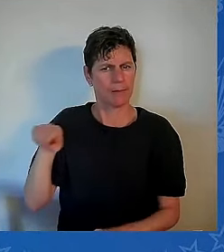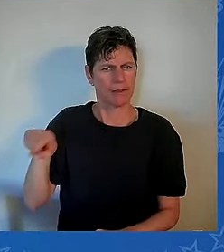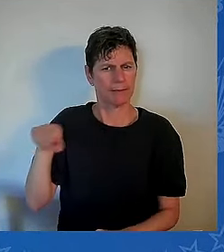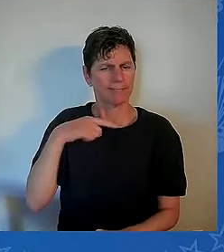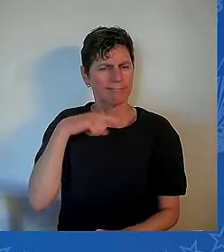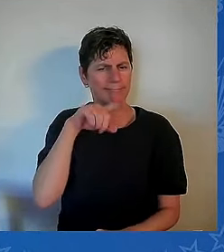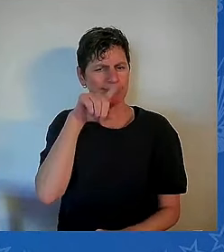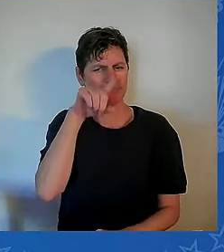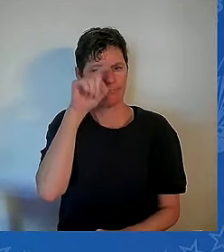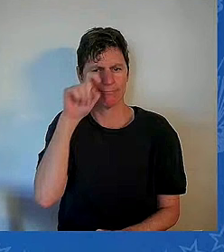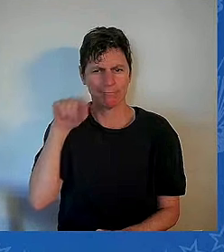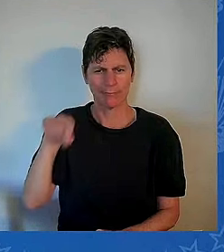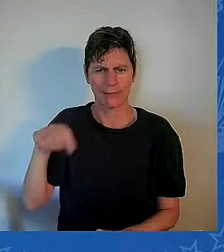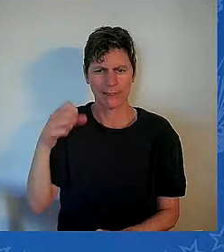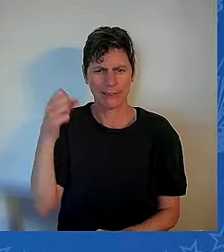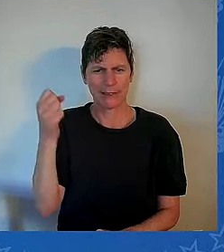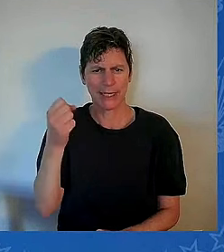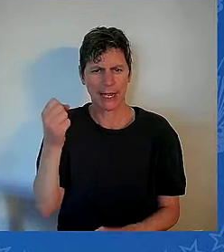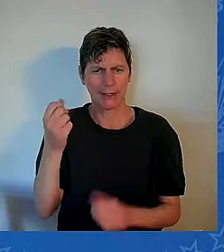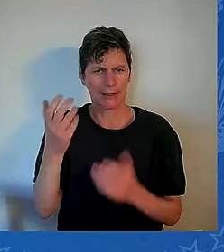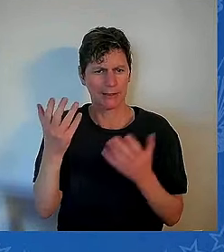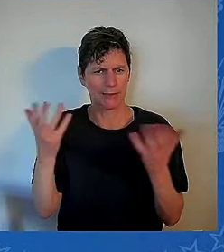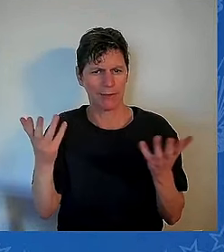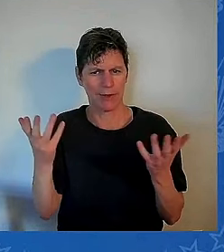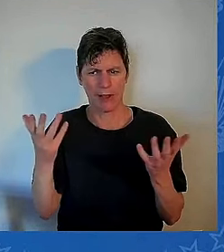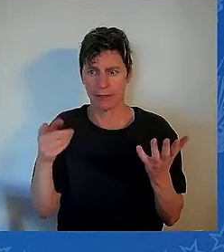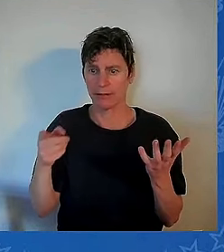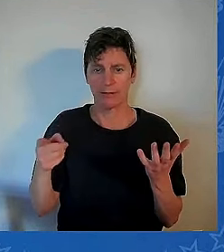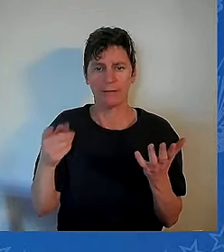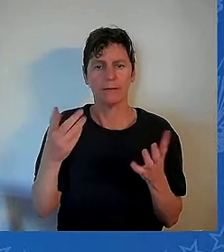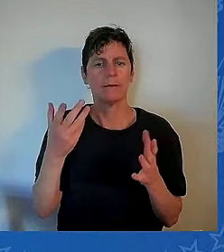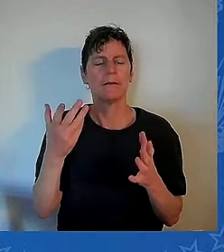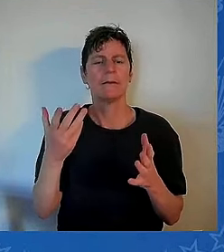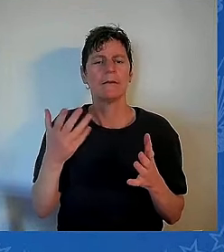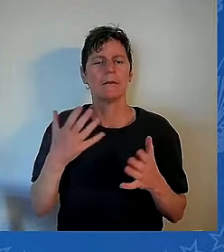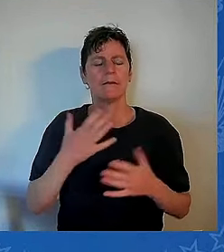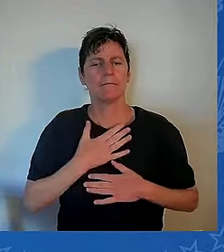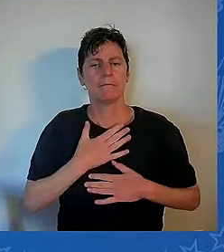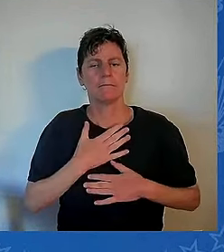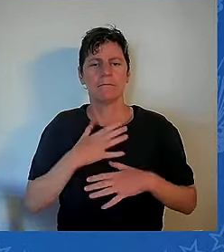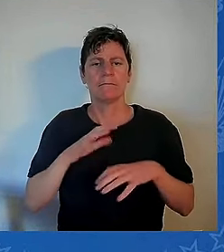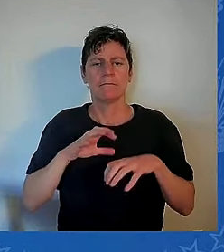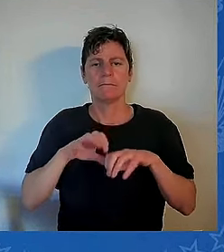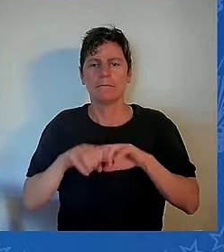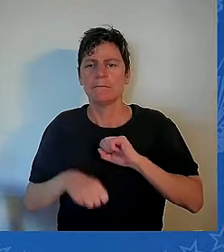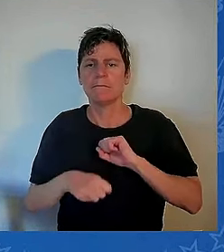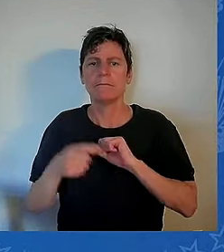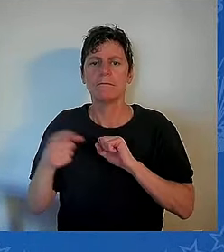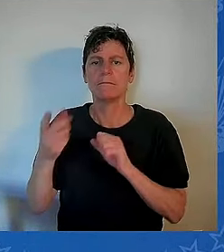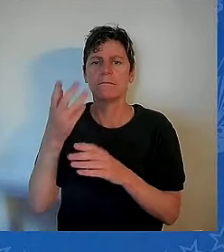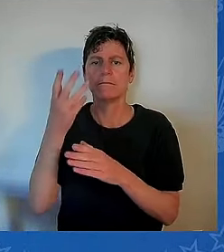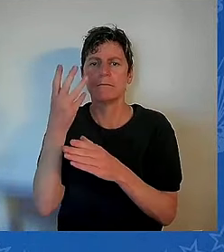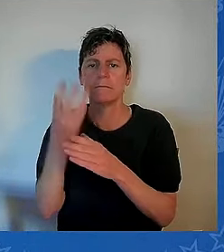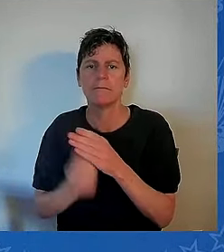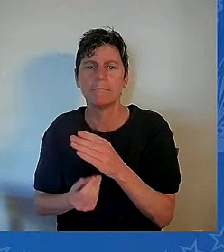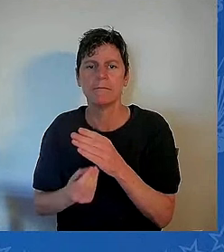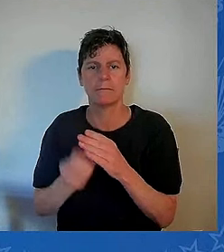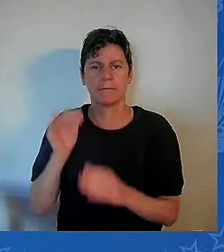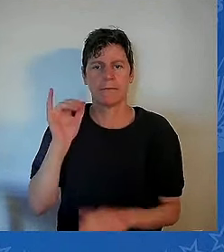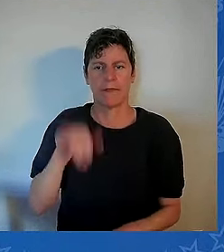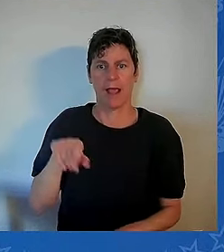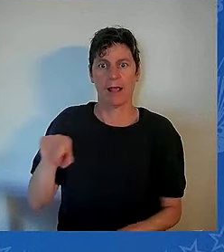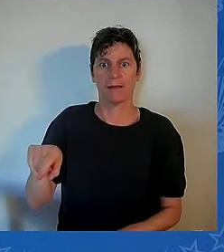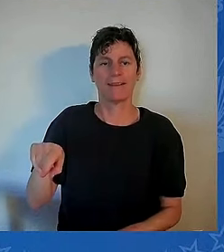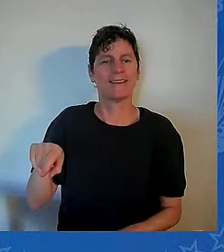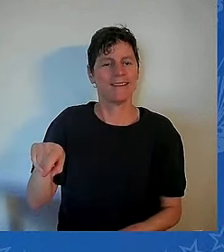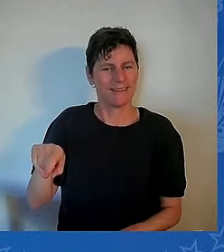lost. All hope was lost. In our lives, in the life of our